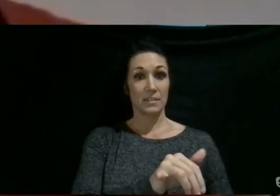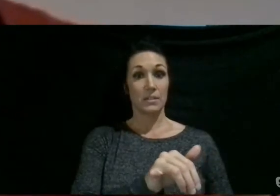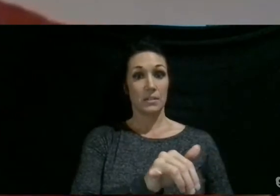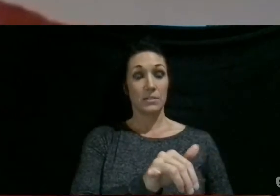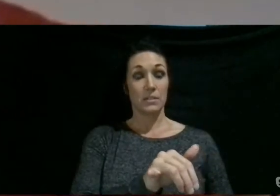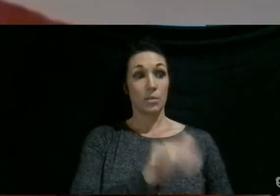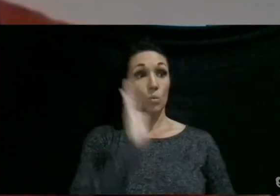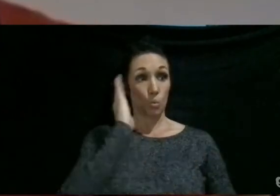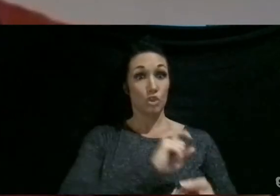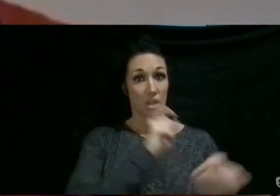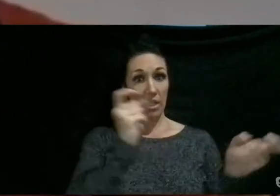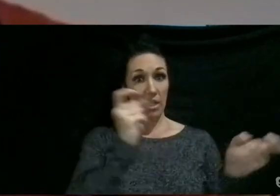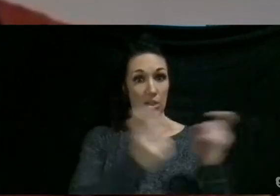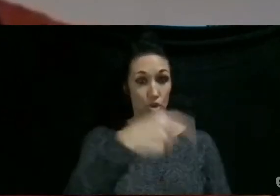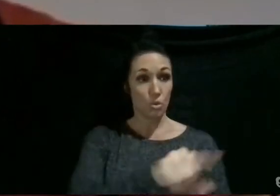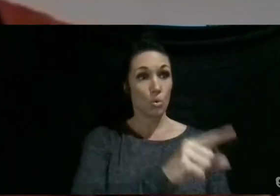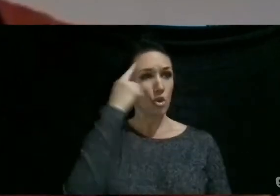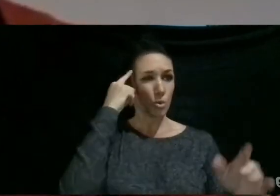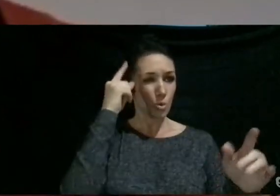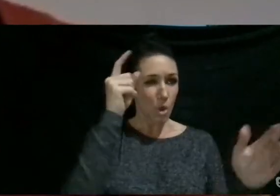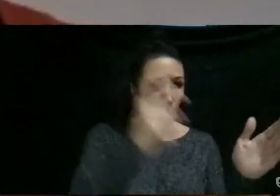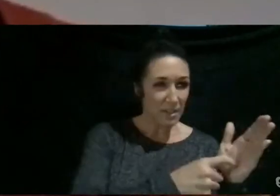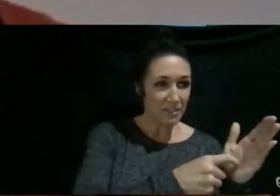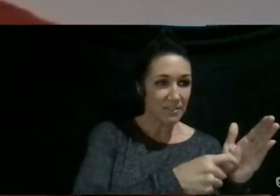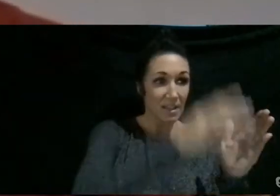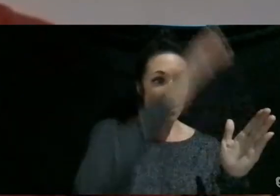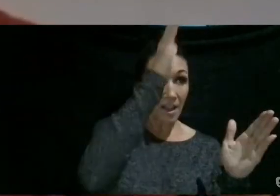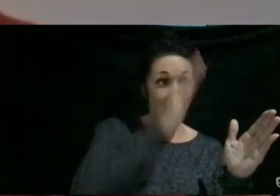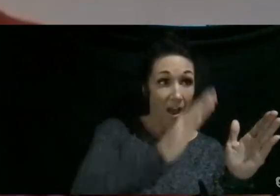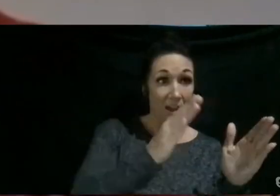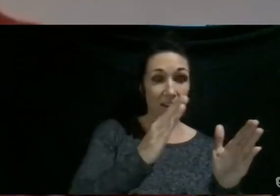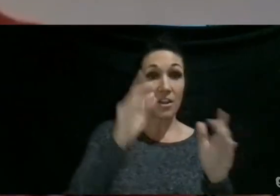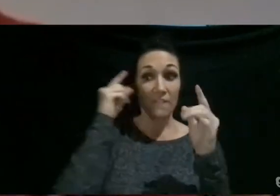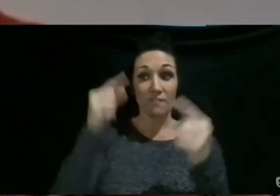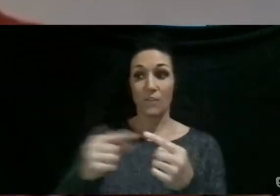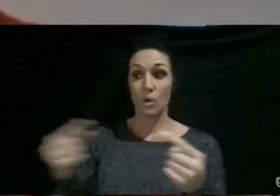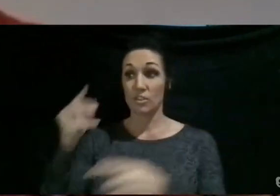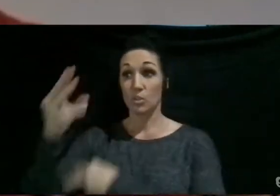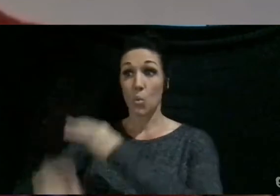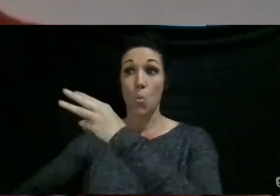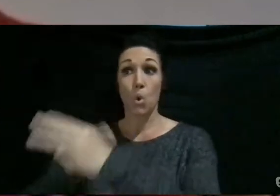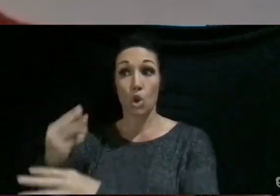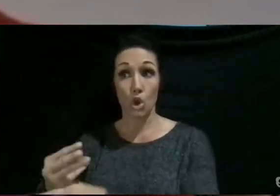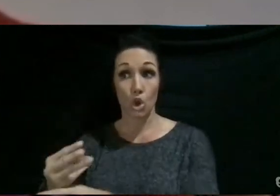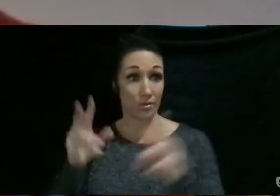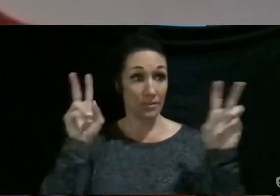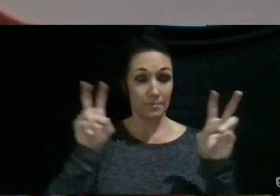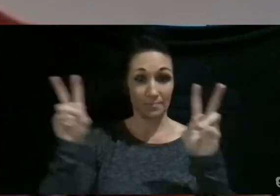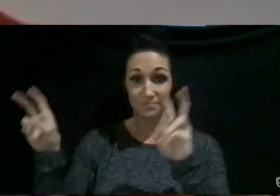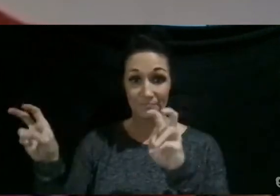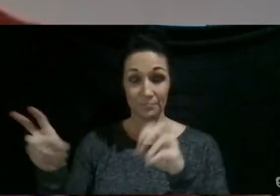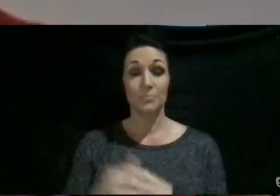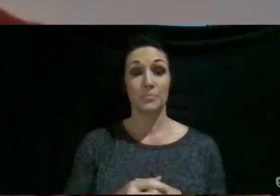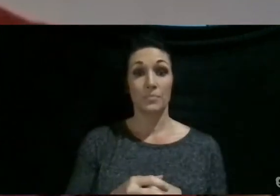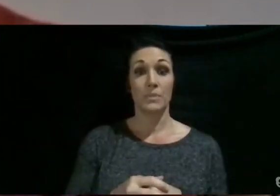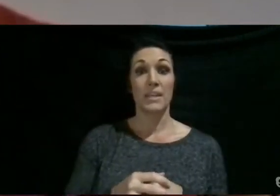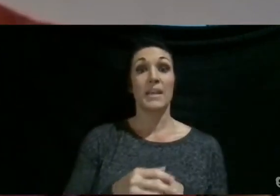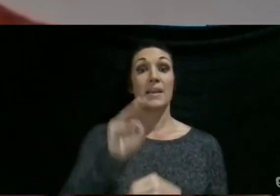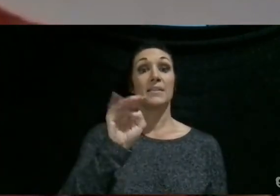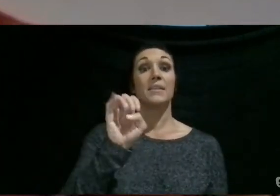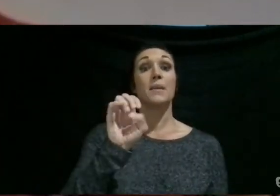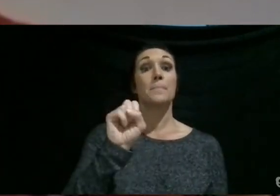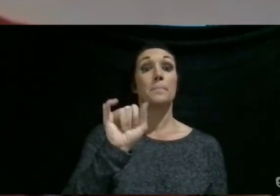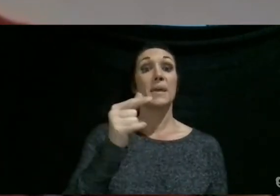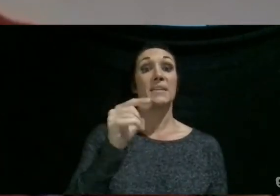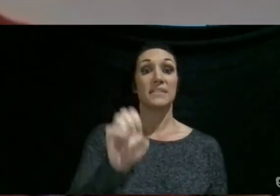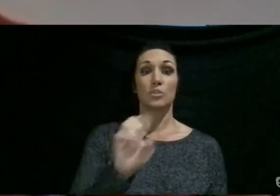versus world things when you do that, and then there's this piece when you read this in the message translation that really